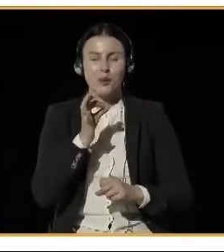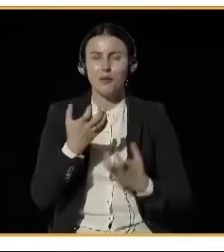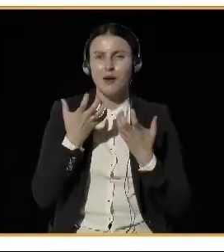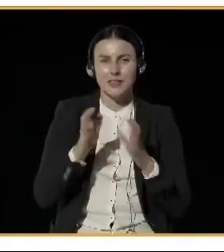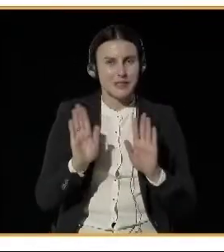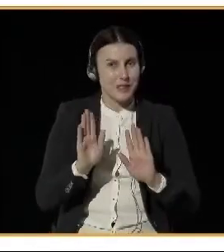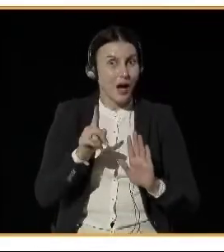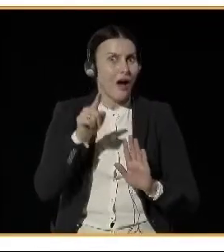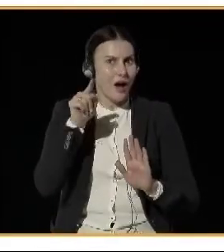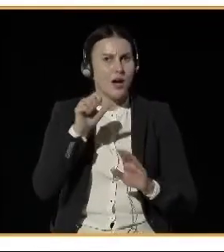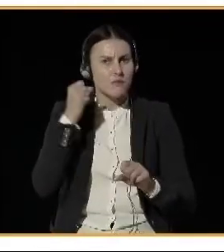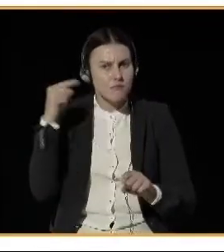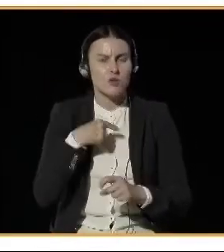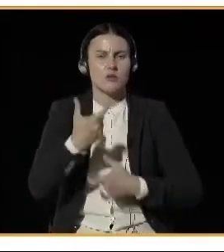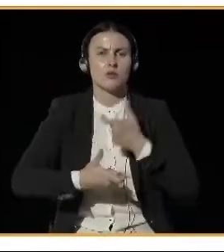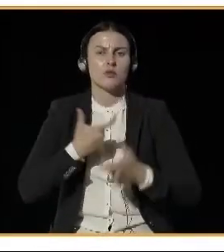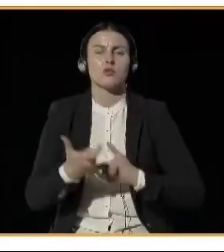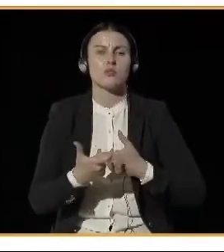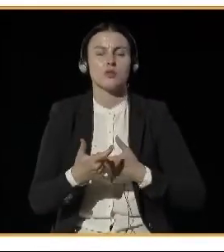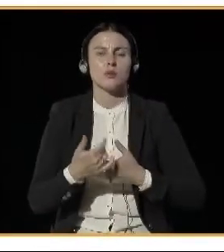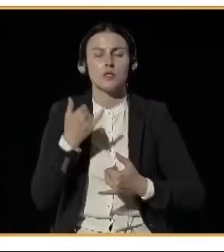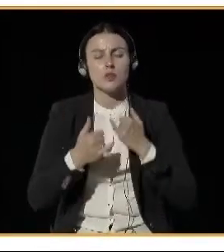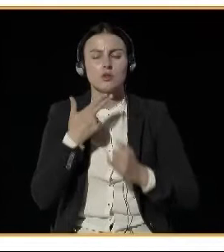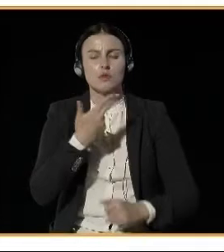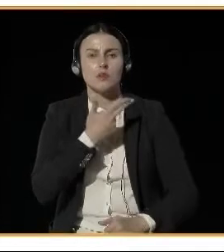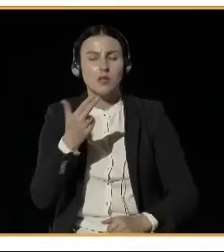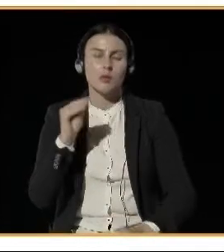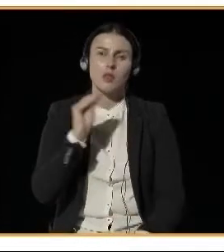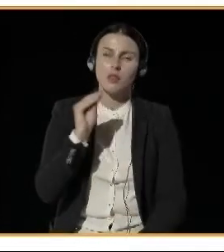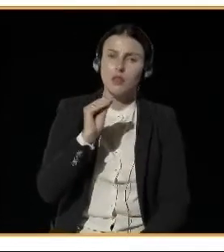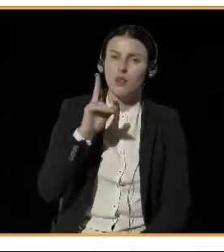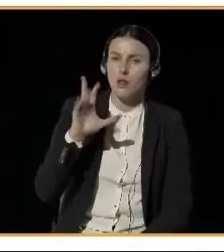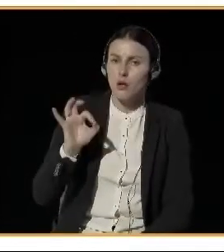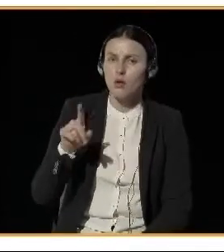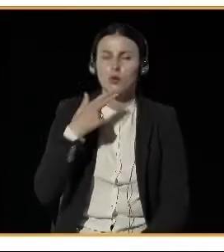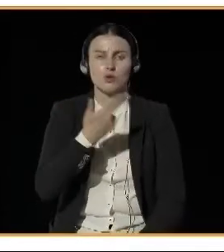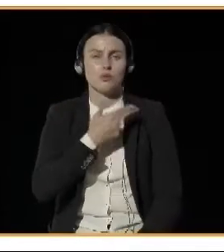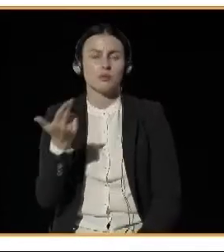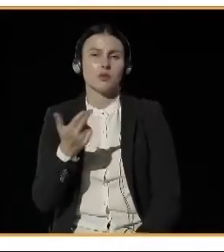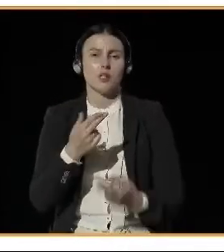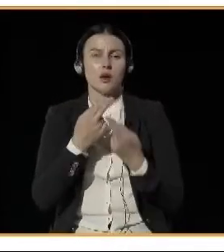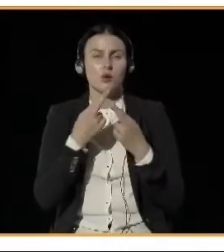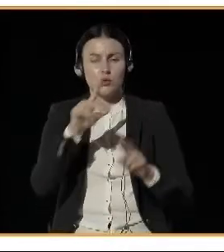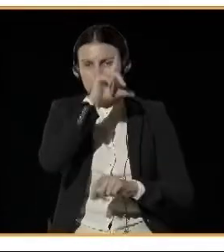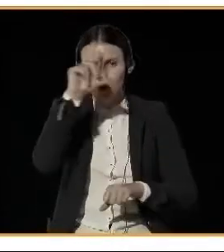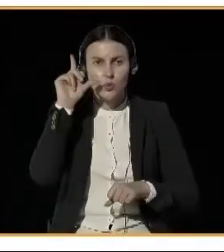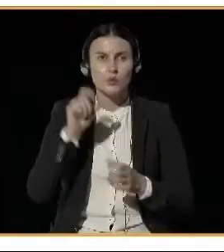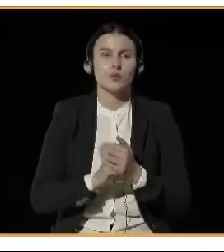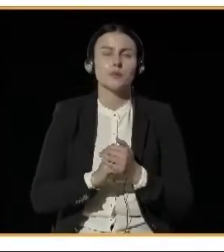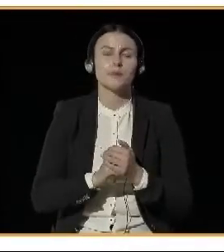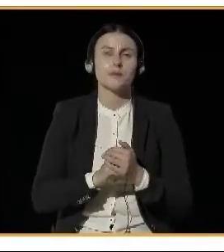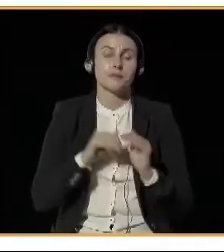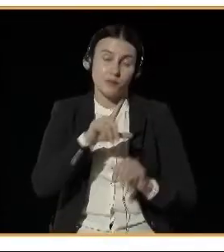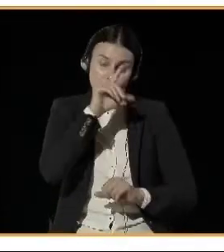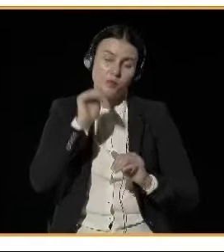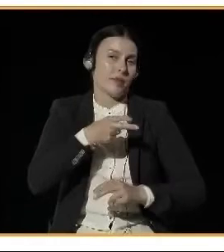protection. And people might don't like those decisions, but they will know